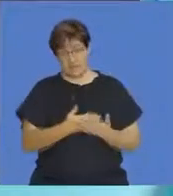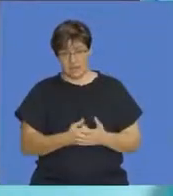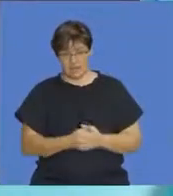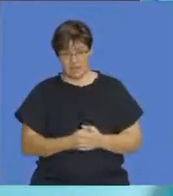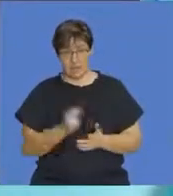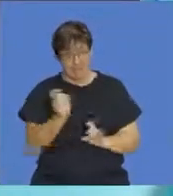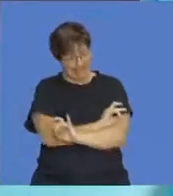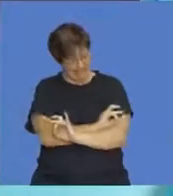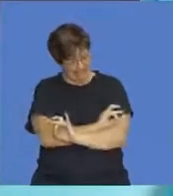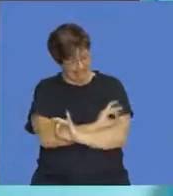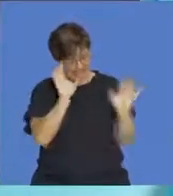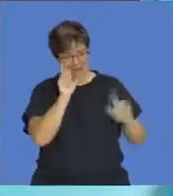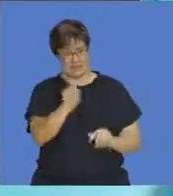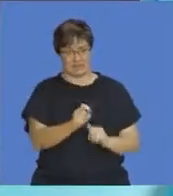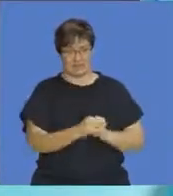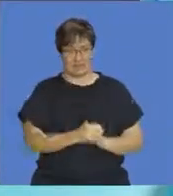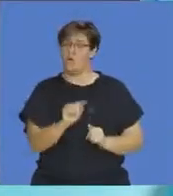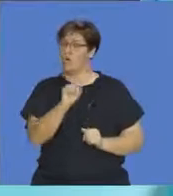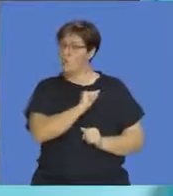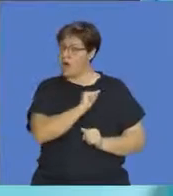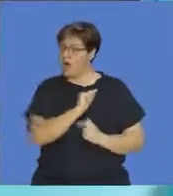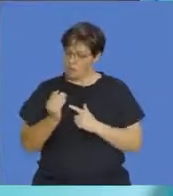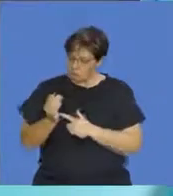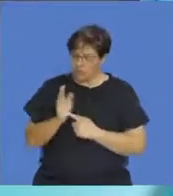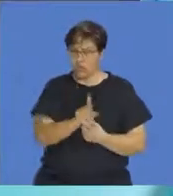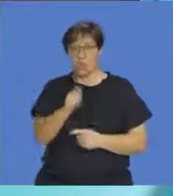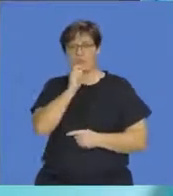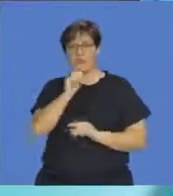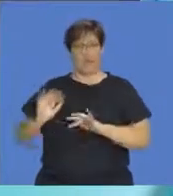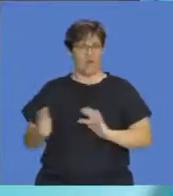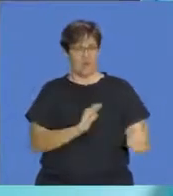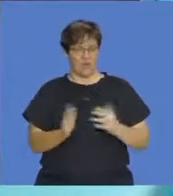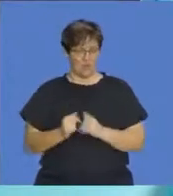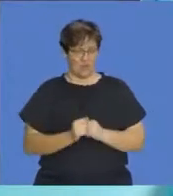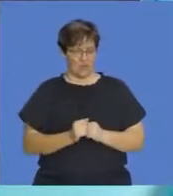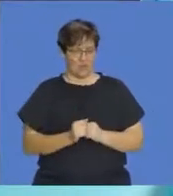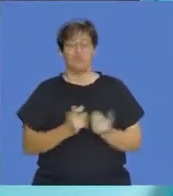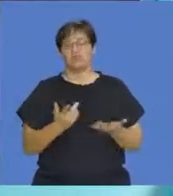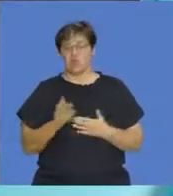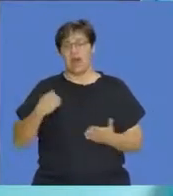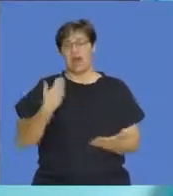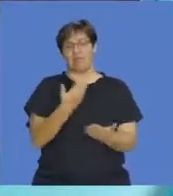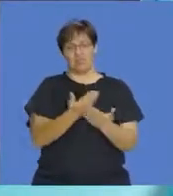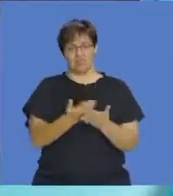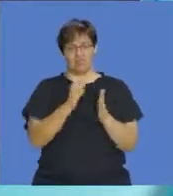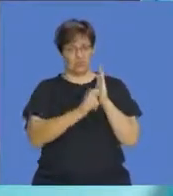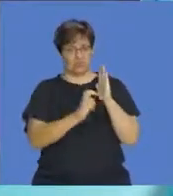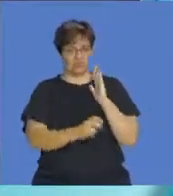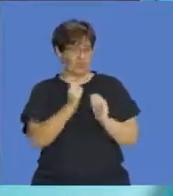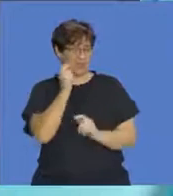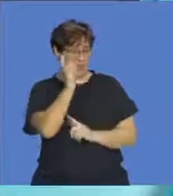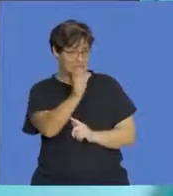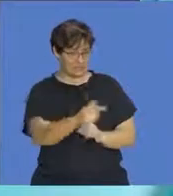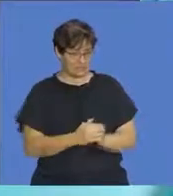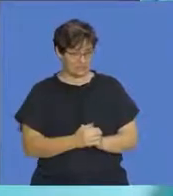got it very clear. Because we're going to show how we can use this in some applications of the rule a little later